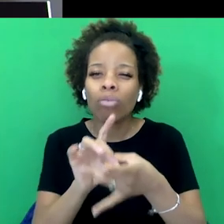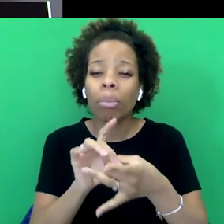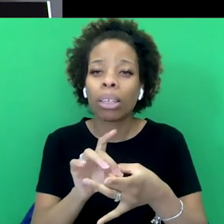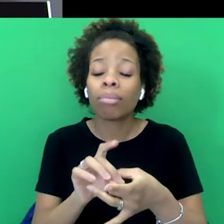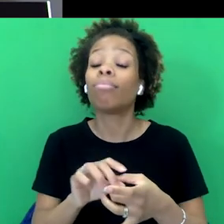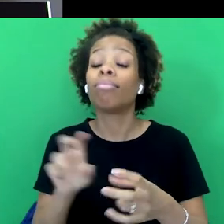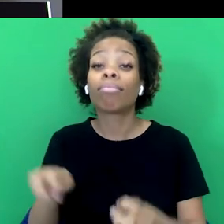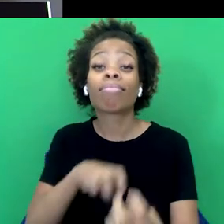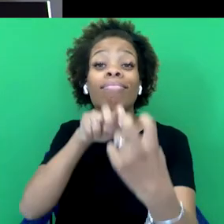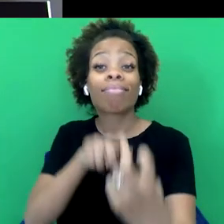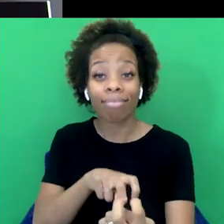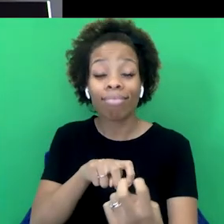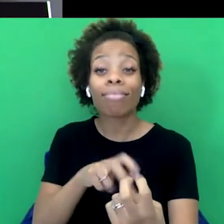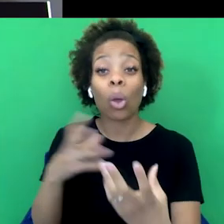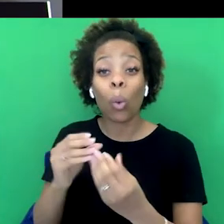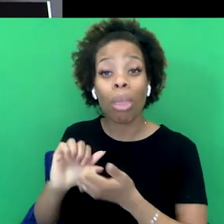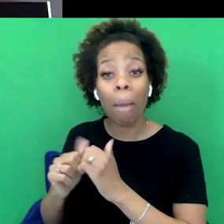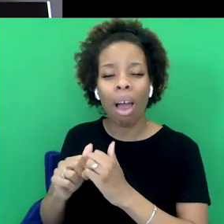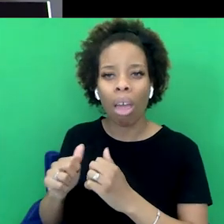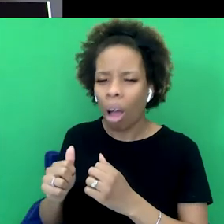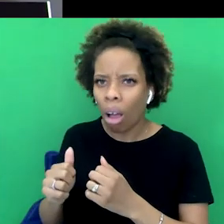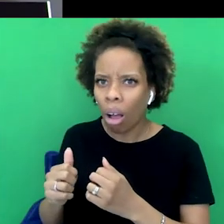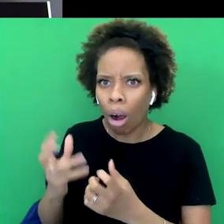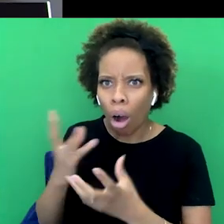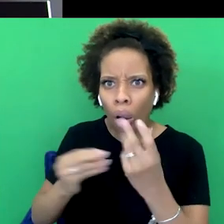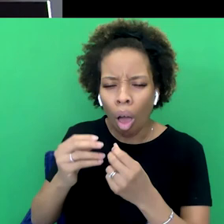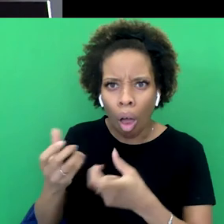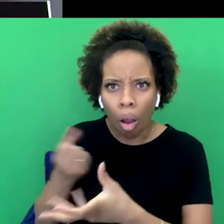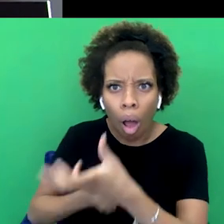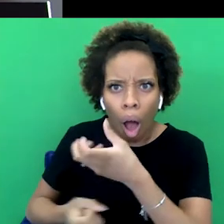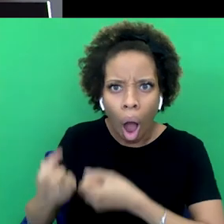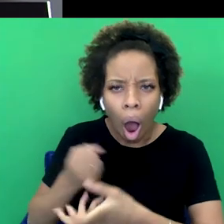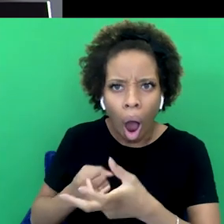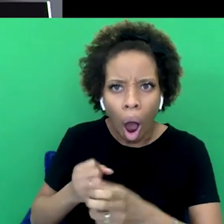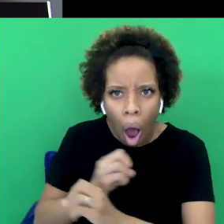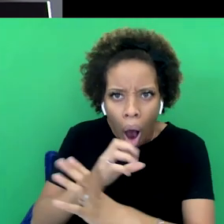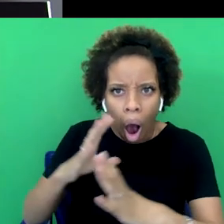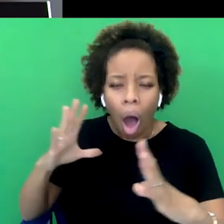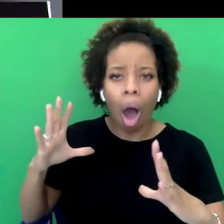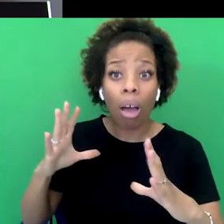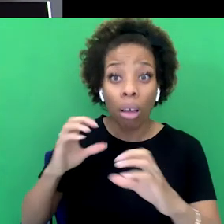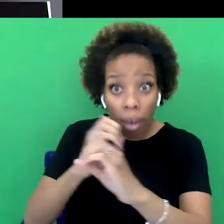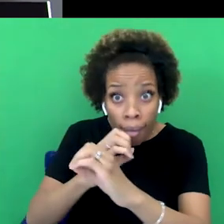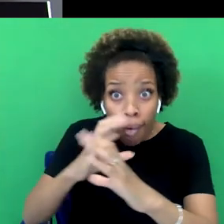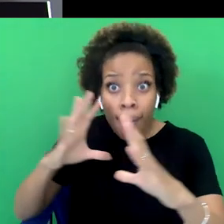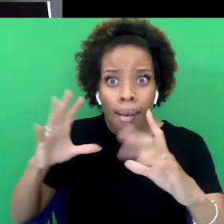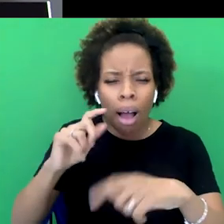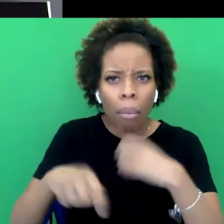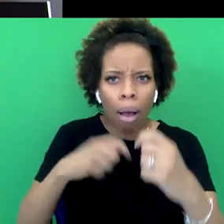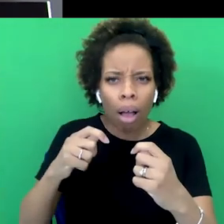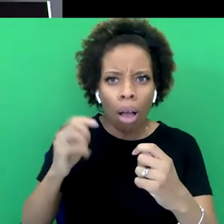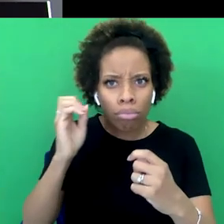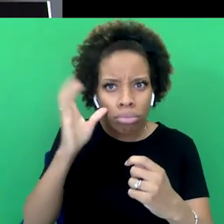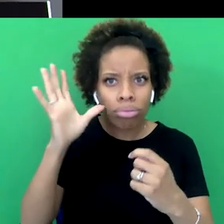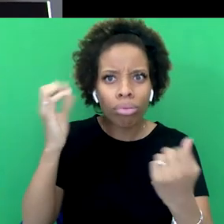things about them or yourself, but the understanding and the information can actually make you stronger. And I feel,